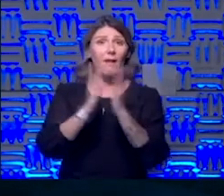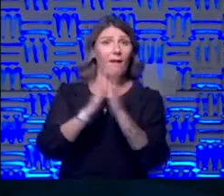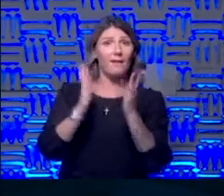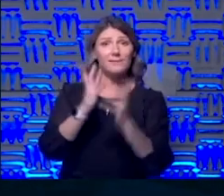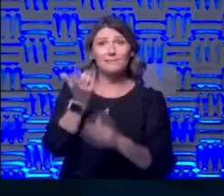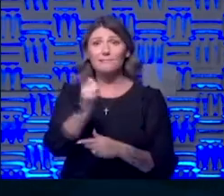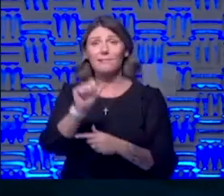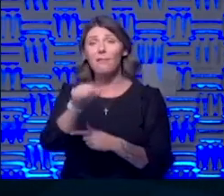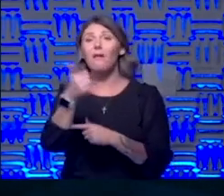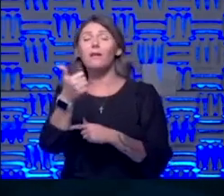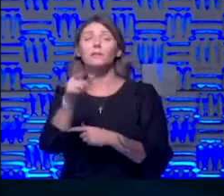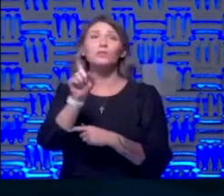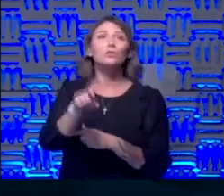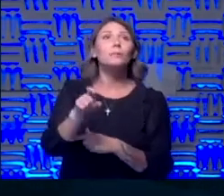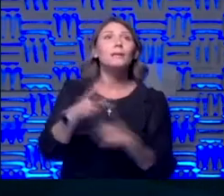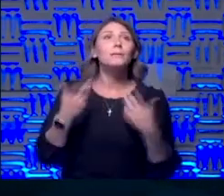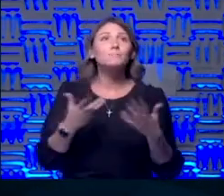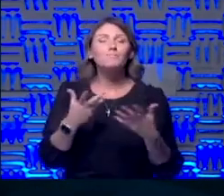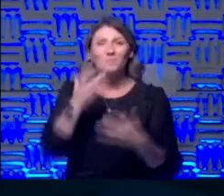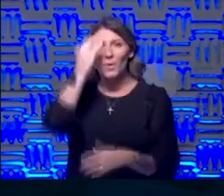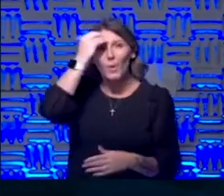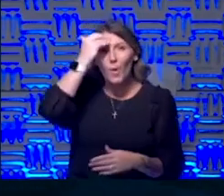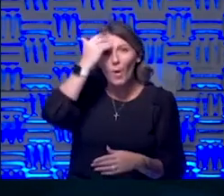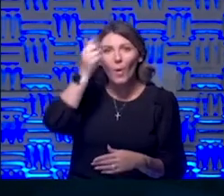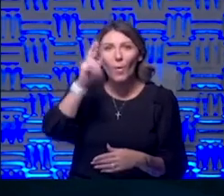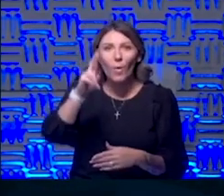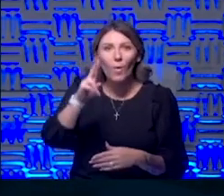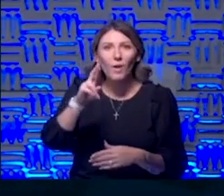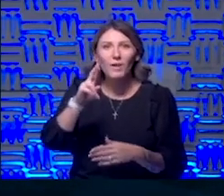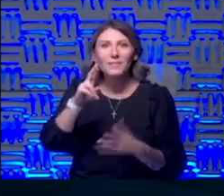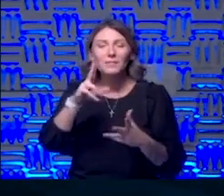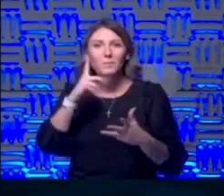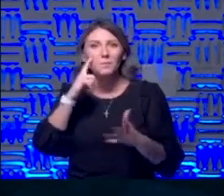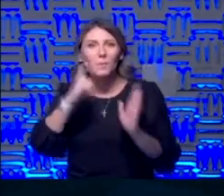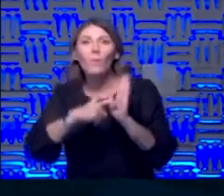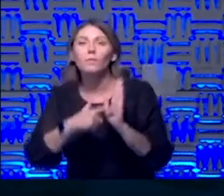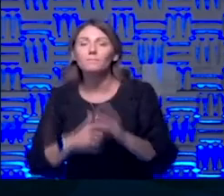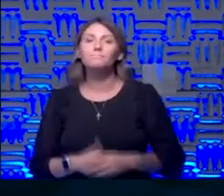else that we should be um aware of or on high alert for